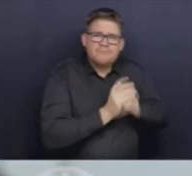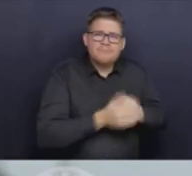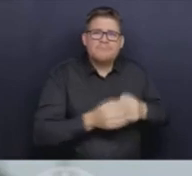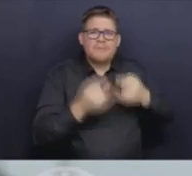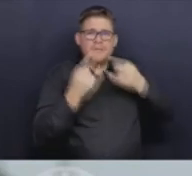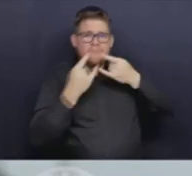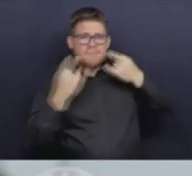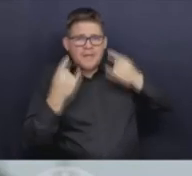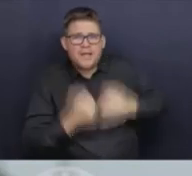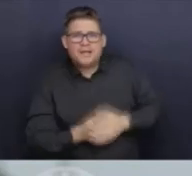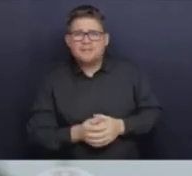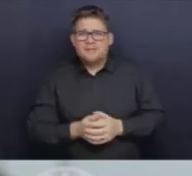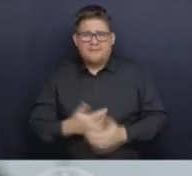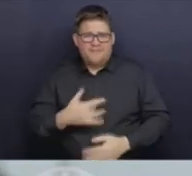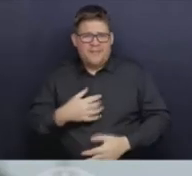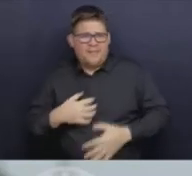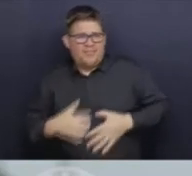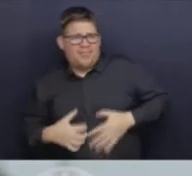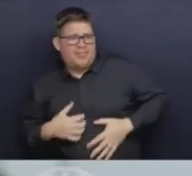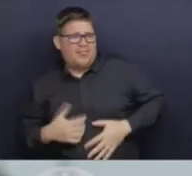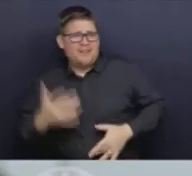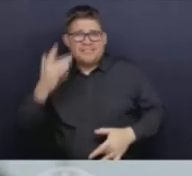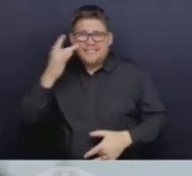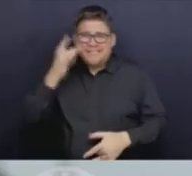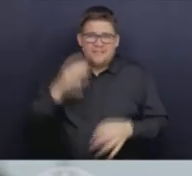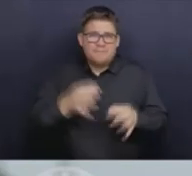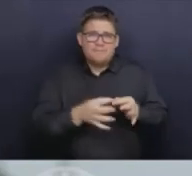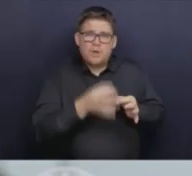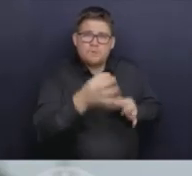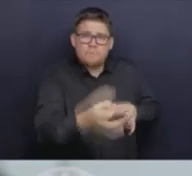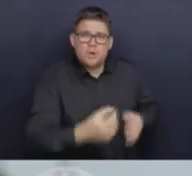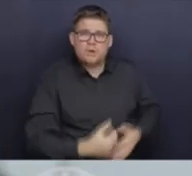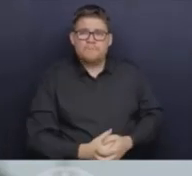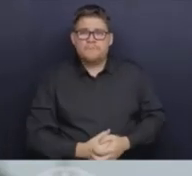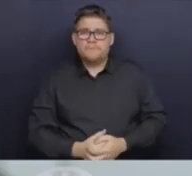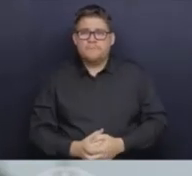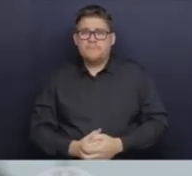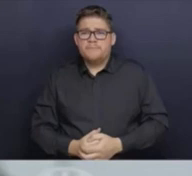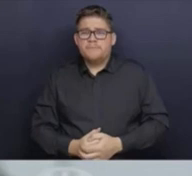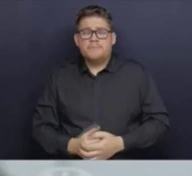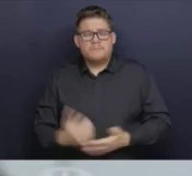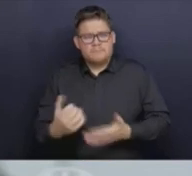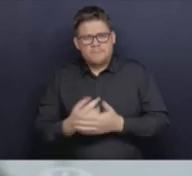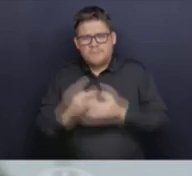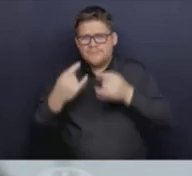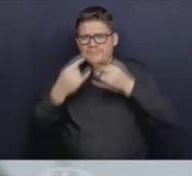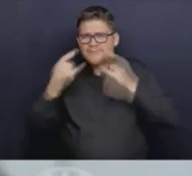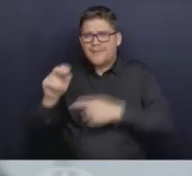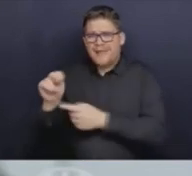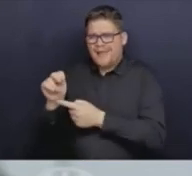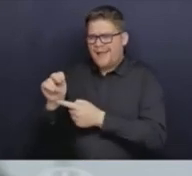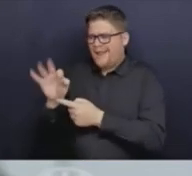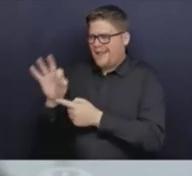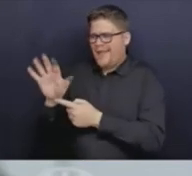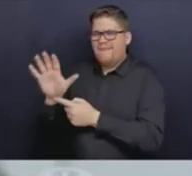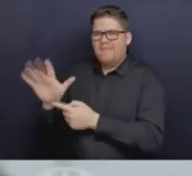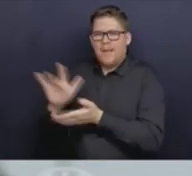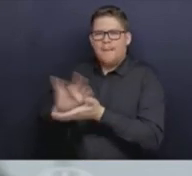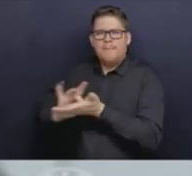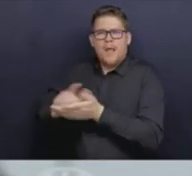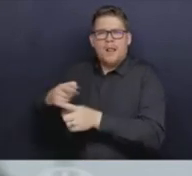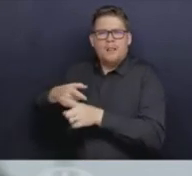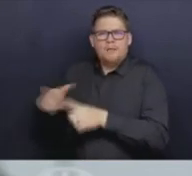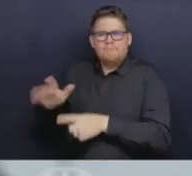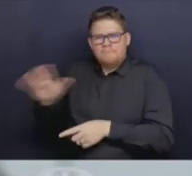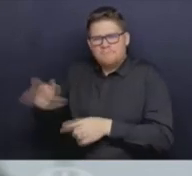feeling well. Wear good fitting medical or N95 masks if you need that extra protection. Ensure people at high risk are